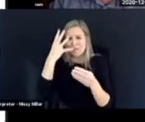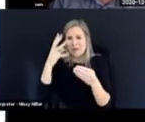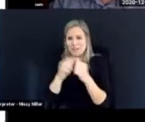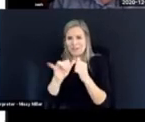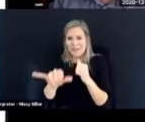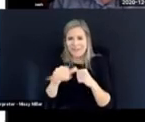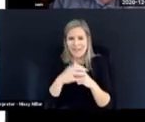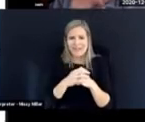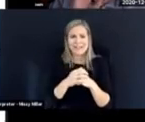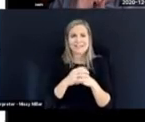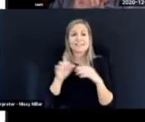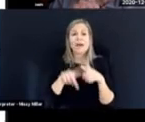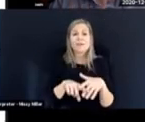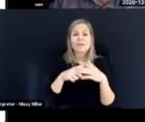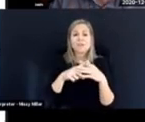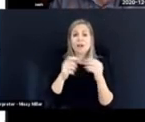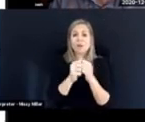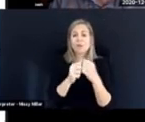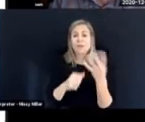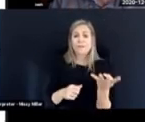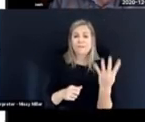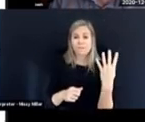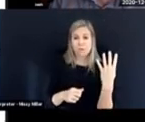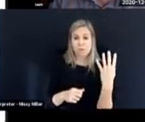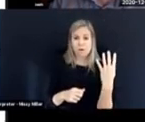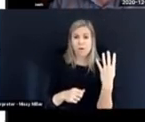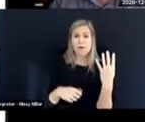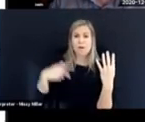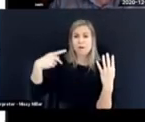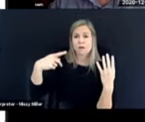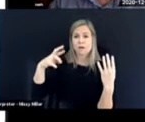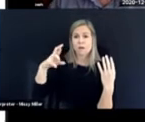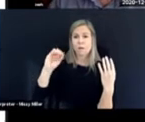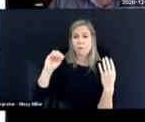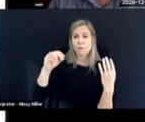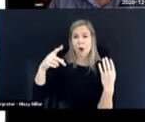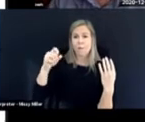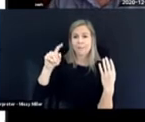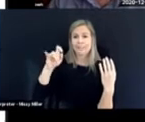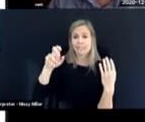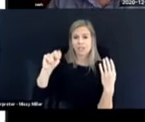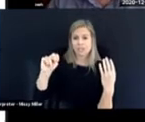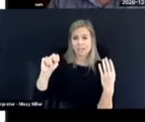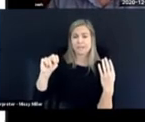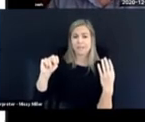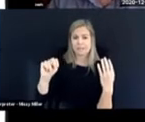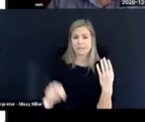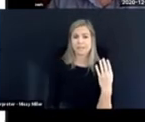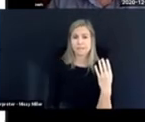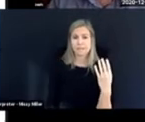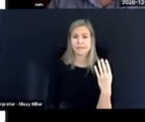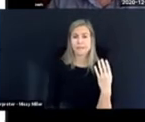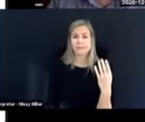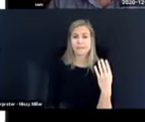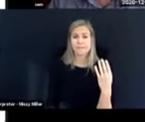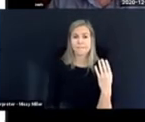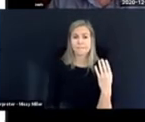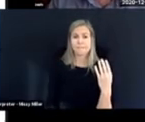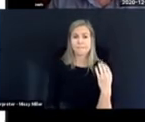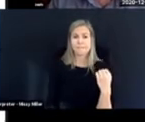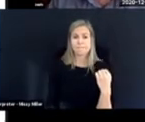And I want to begin with four propositions. This is where I get, you know, professorial